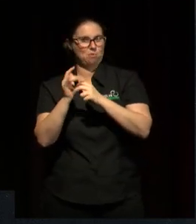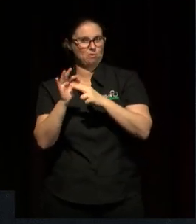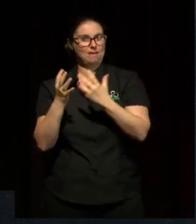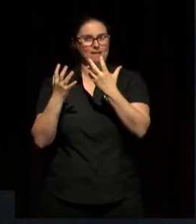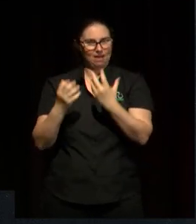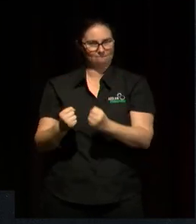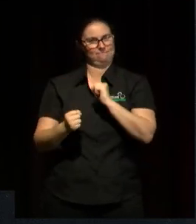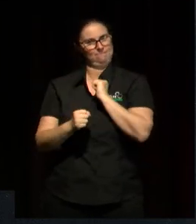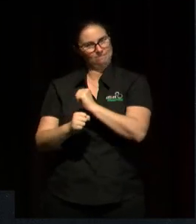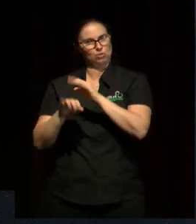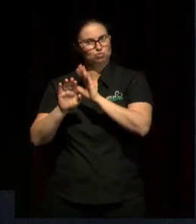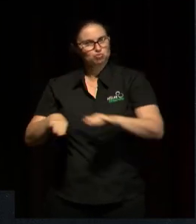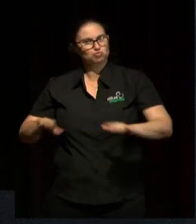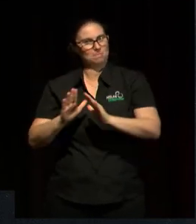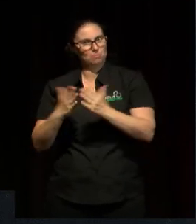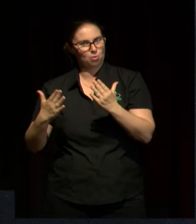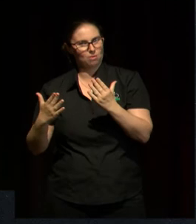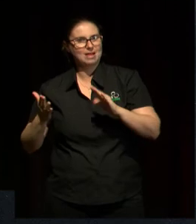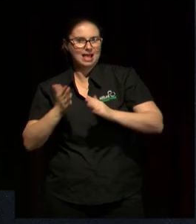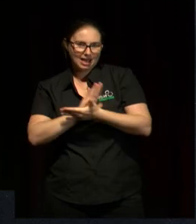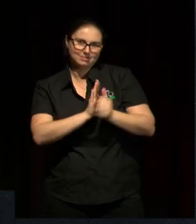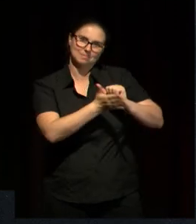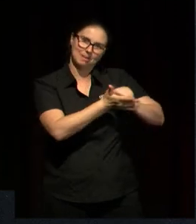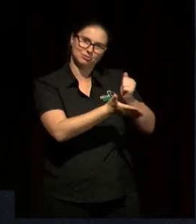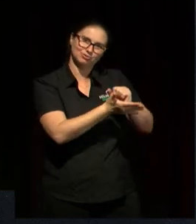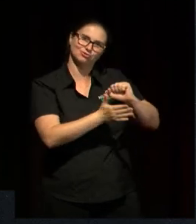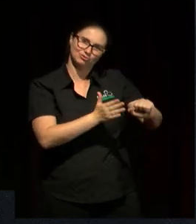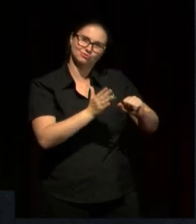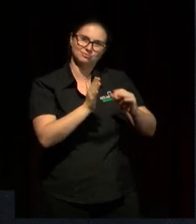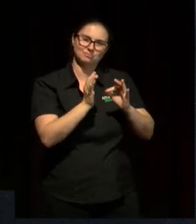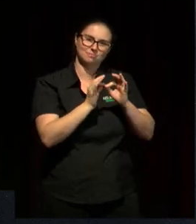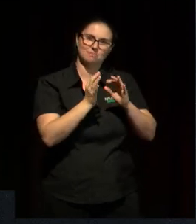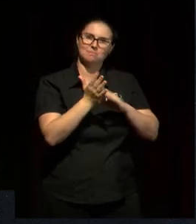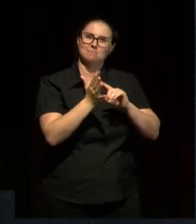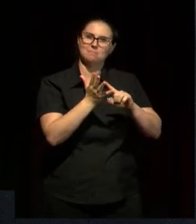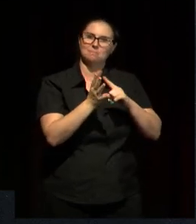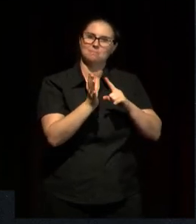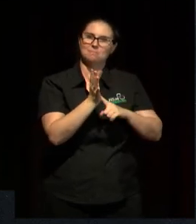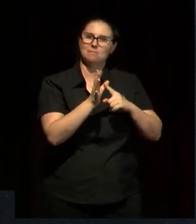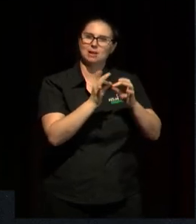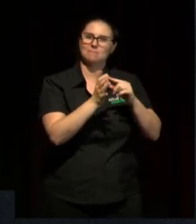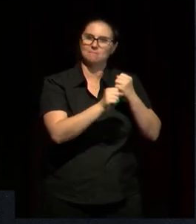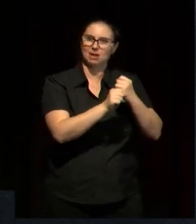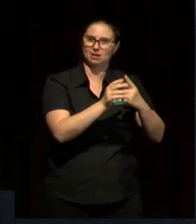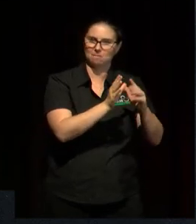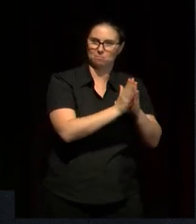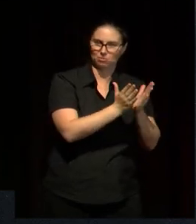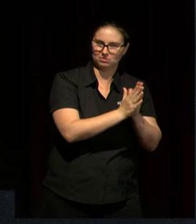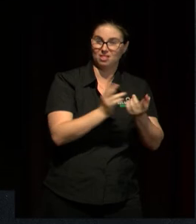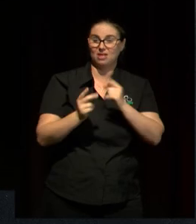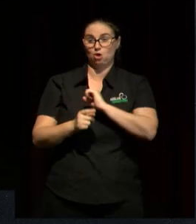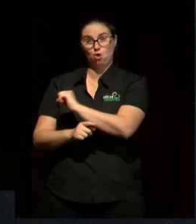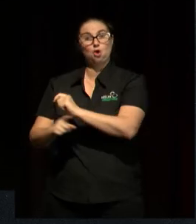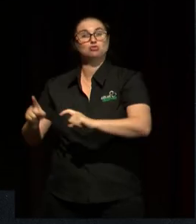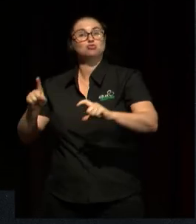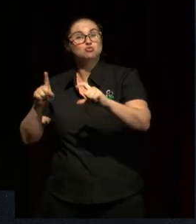Magabala Books. And at the same time, her daughter, Anne Boleyn Marlina,